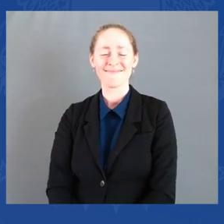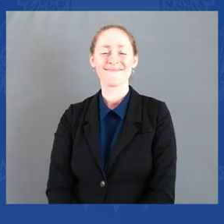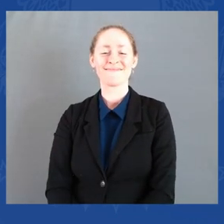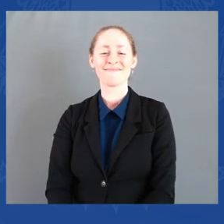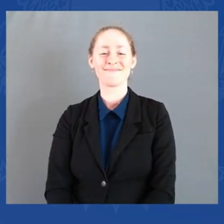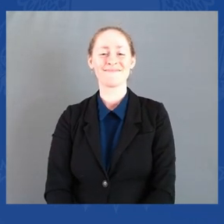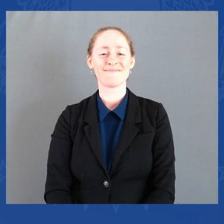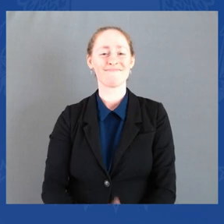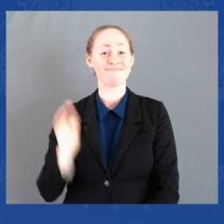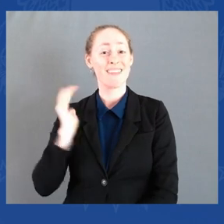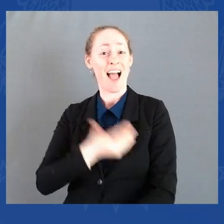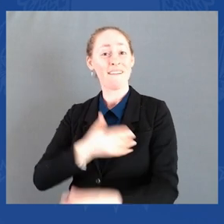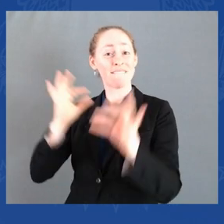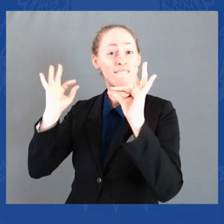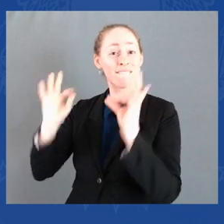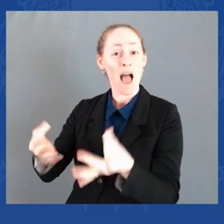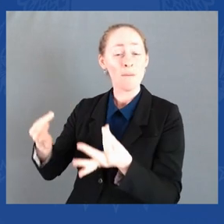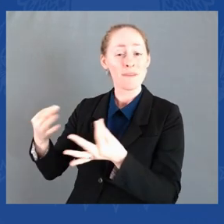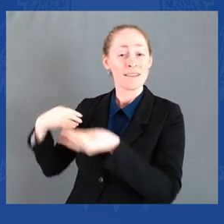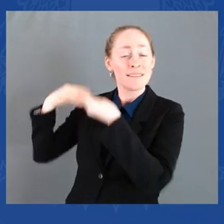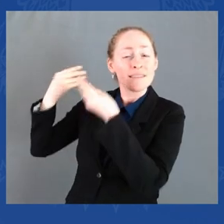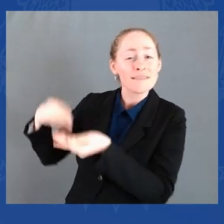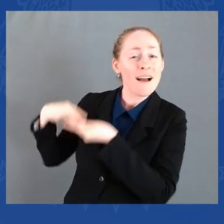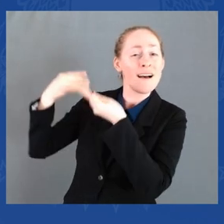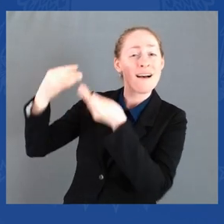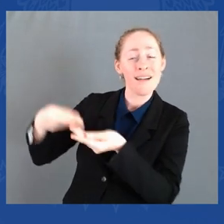expect great things from us,